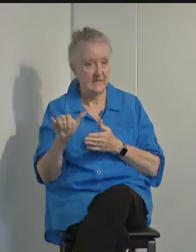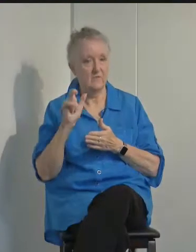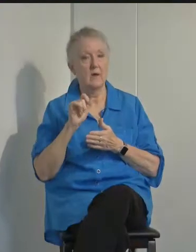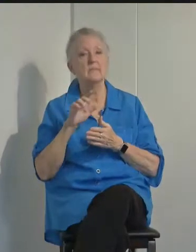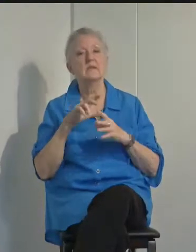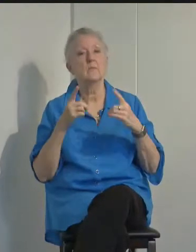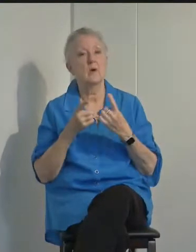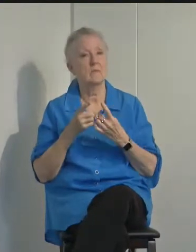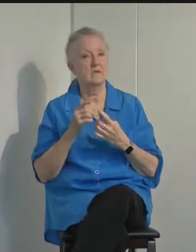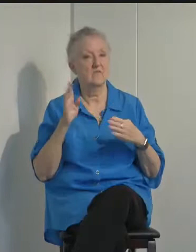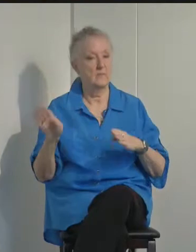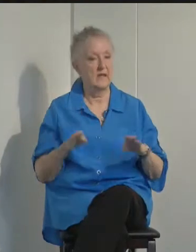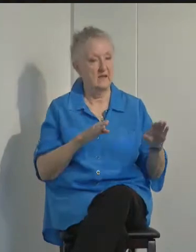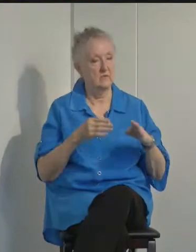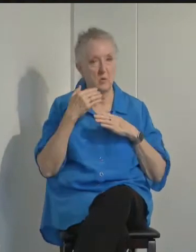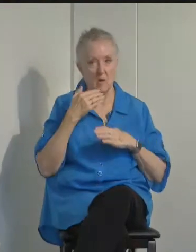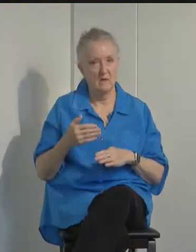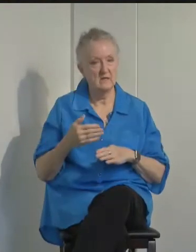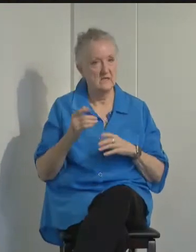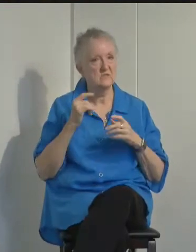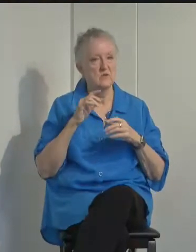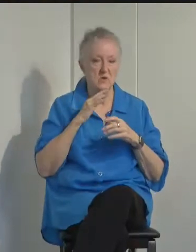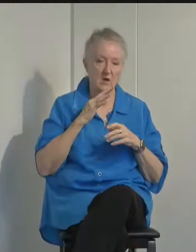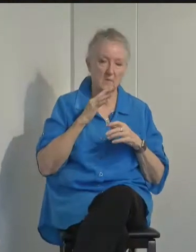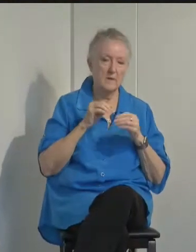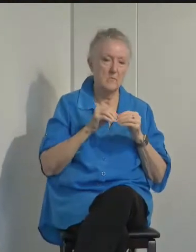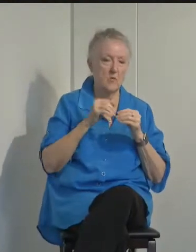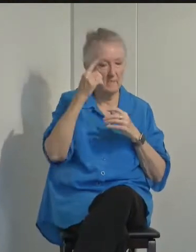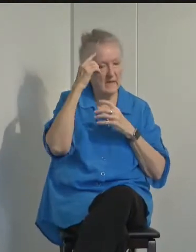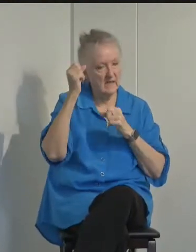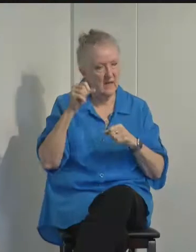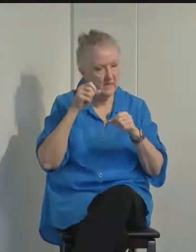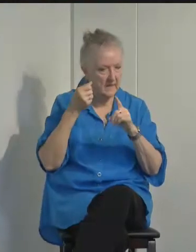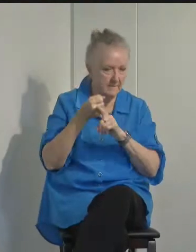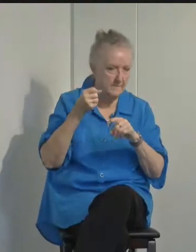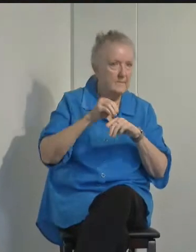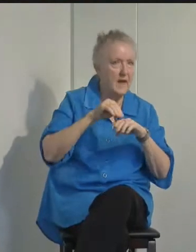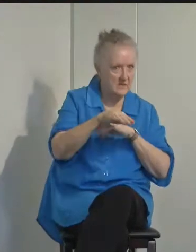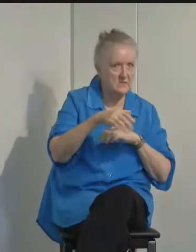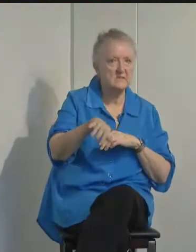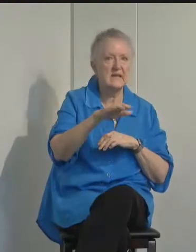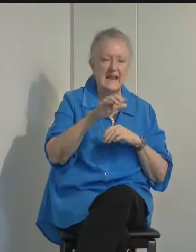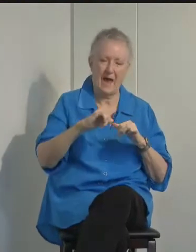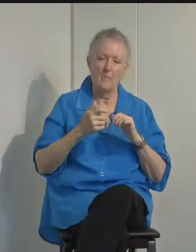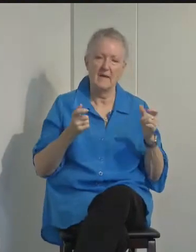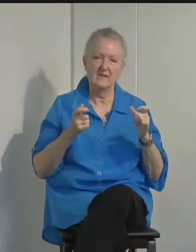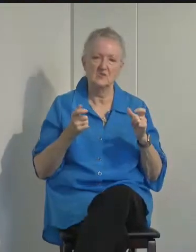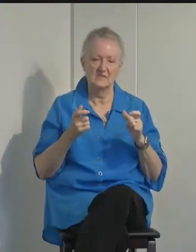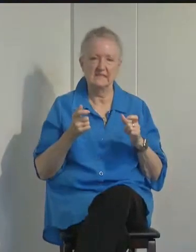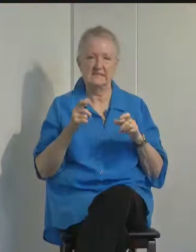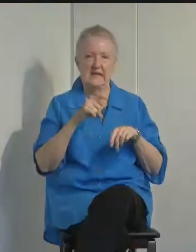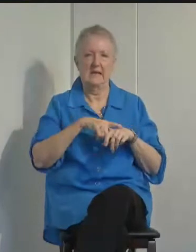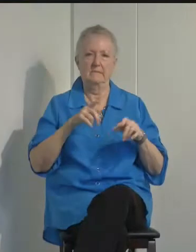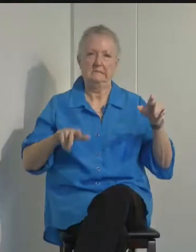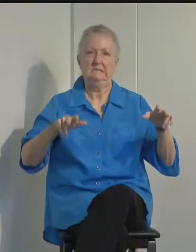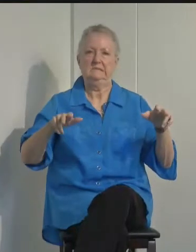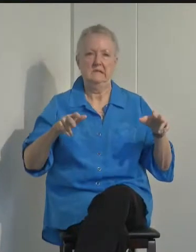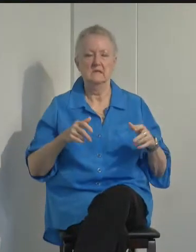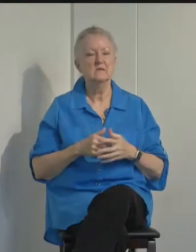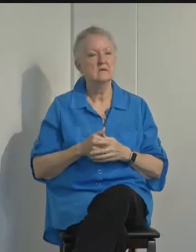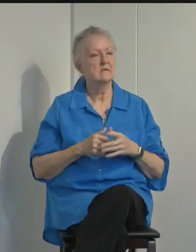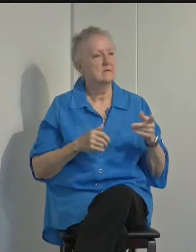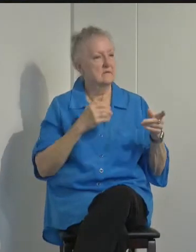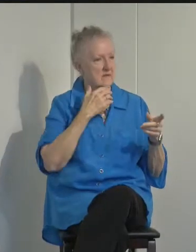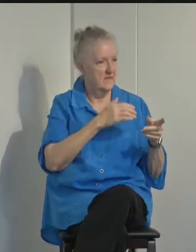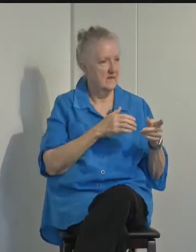about the ongoing mental health impacts of the pandemic and how we can manage this very uncertain time. Thank you,